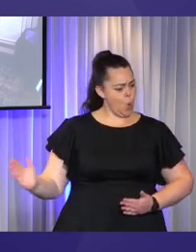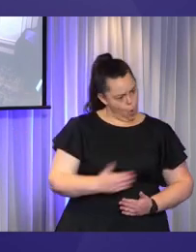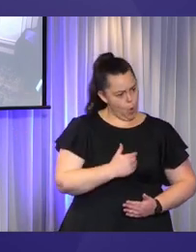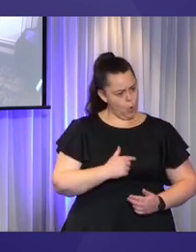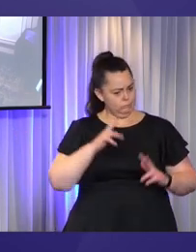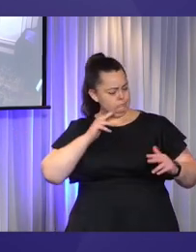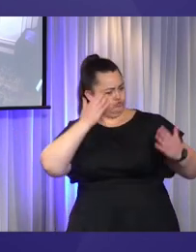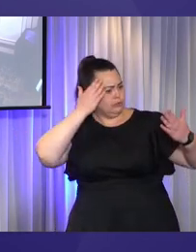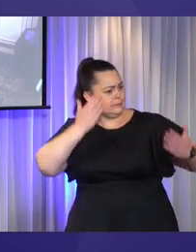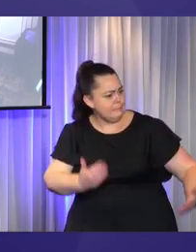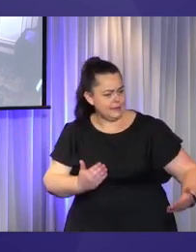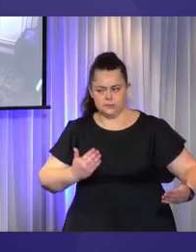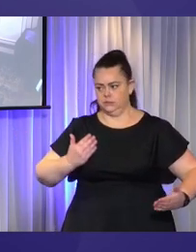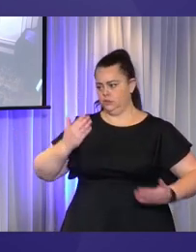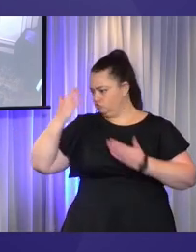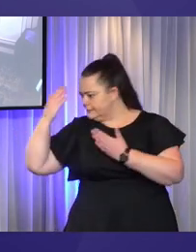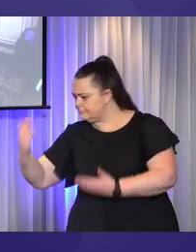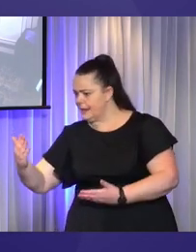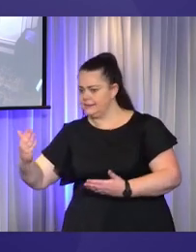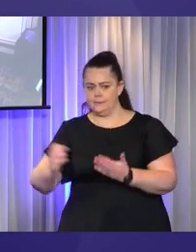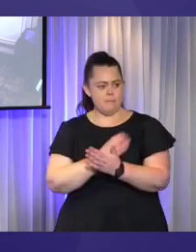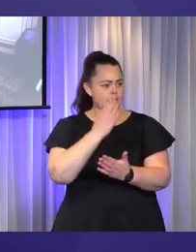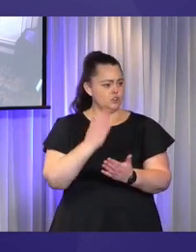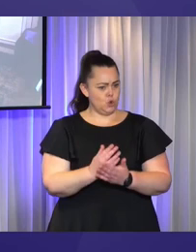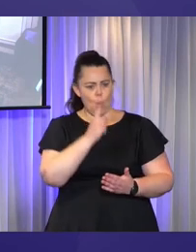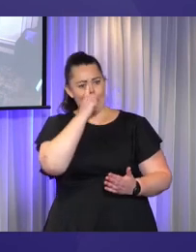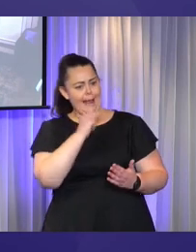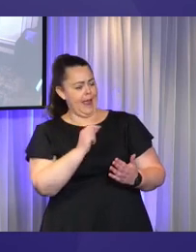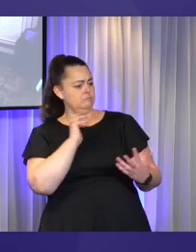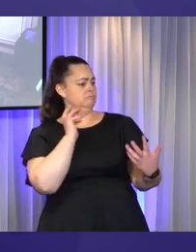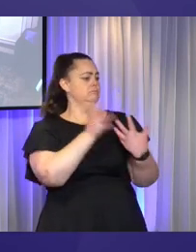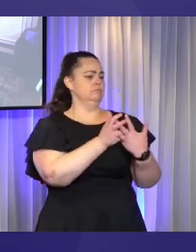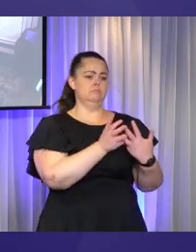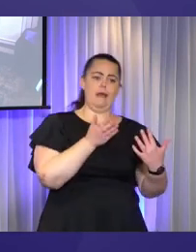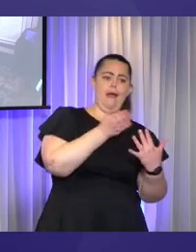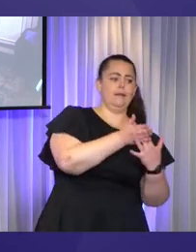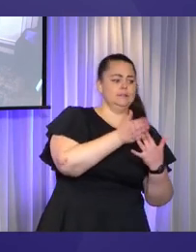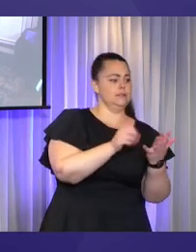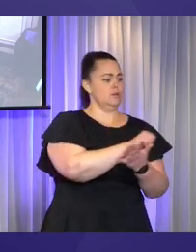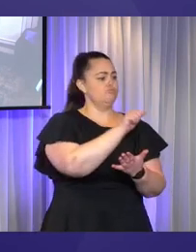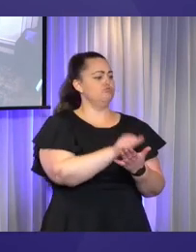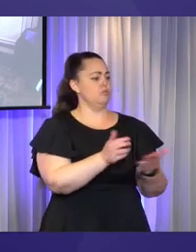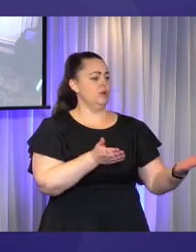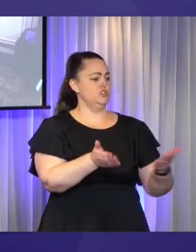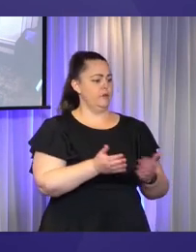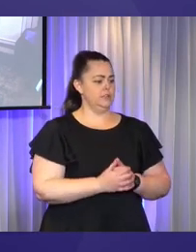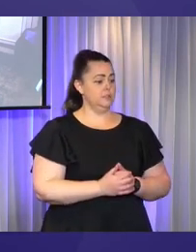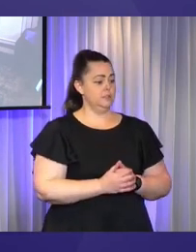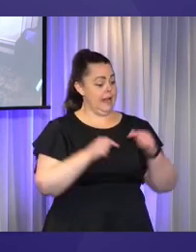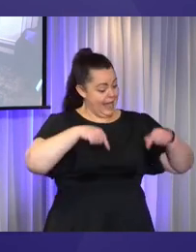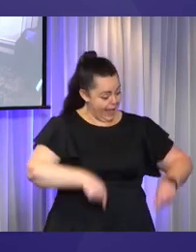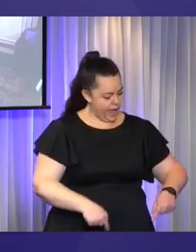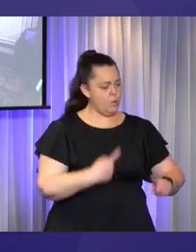treated in a way where they have access to appropriate services now and in the future. But that is about time. would like to thank